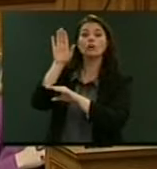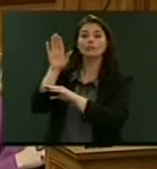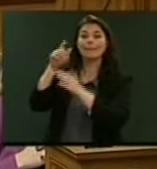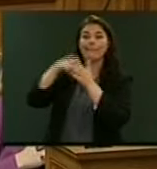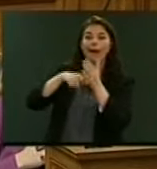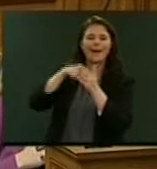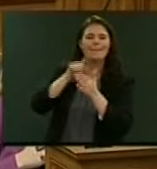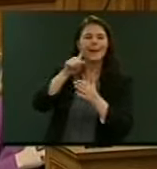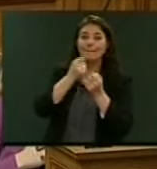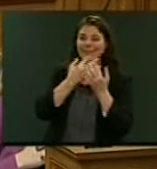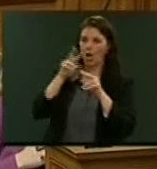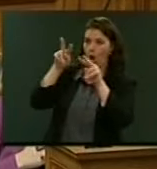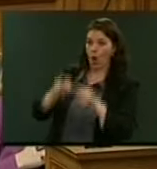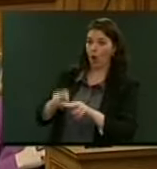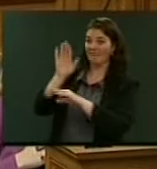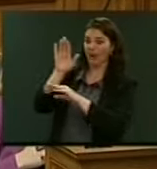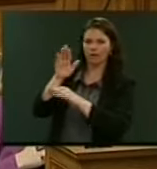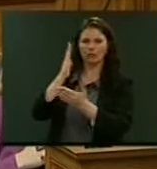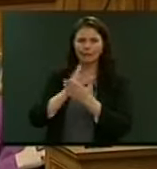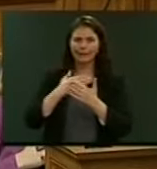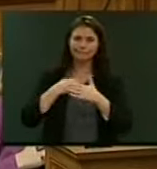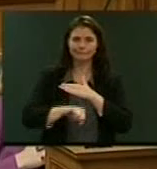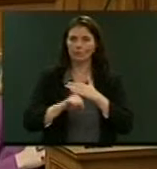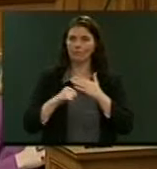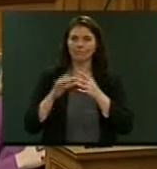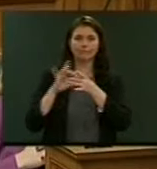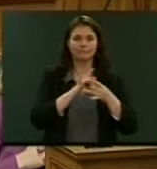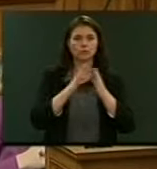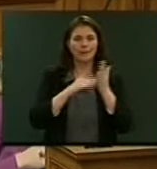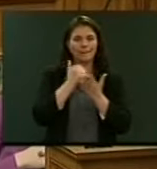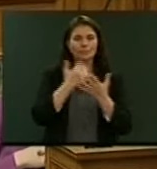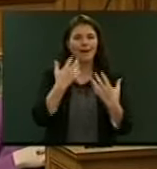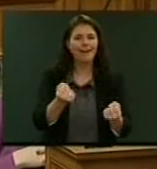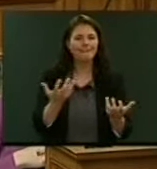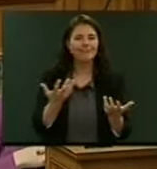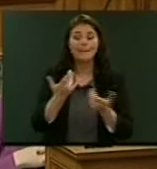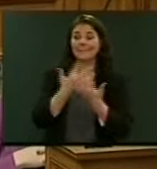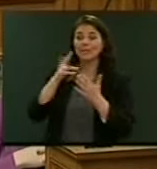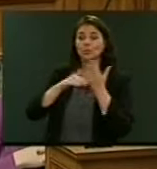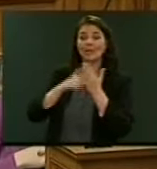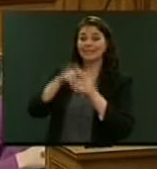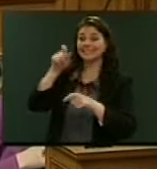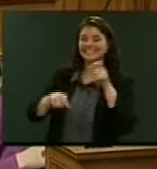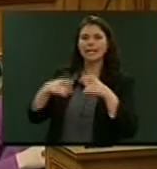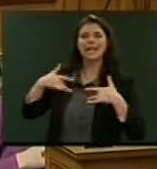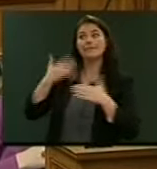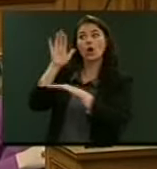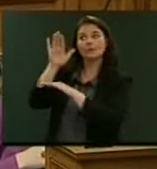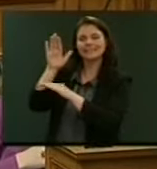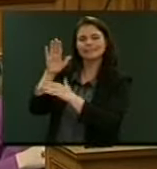although a lot of them that look foreign are actually New Zealand residents. A lot of New Zealand citizens actually live offshore.